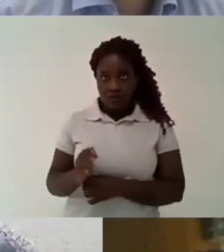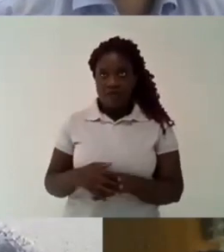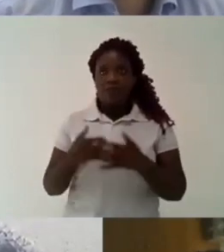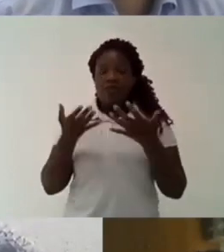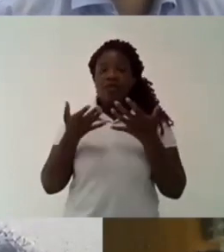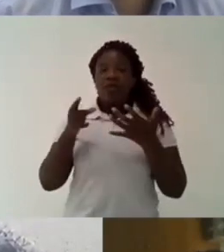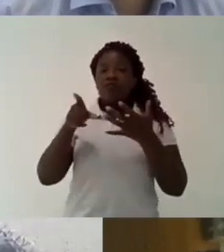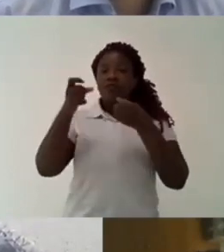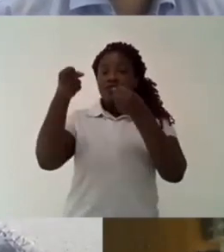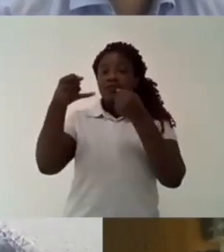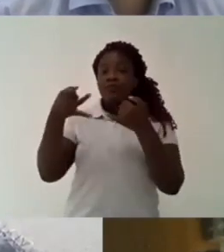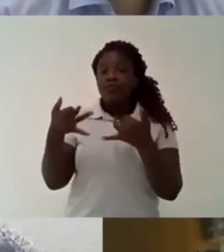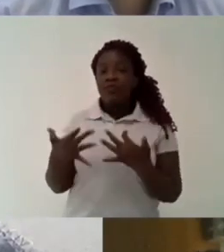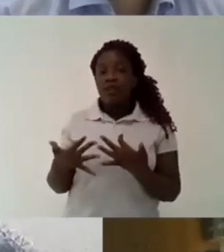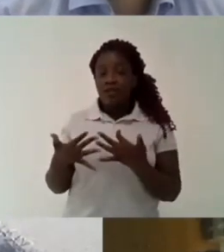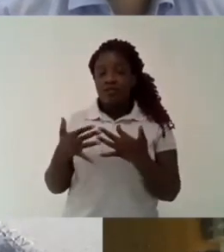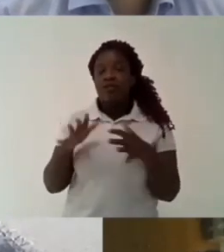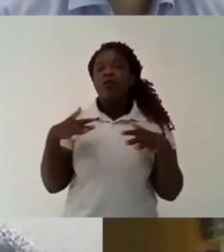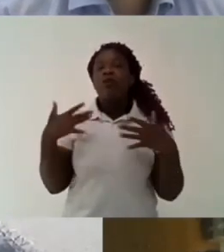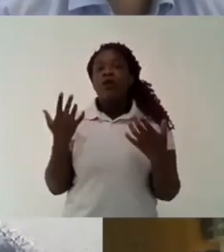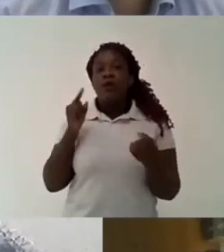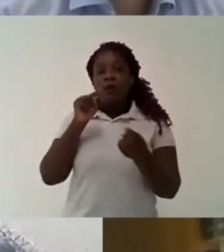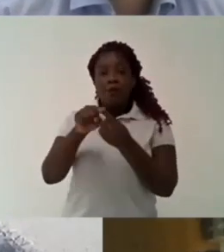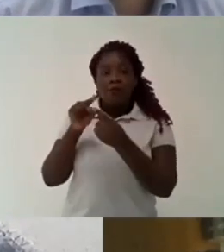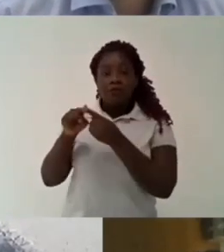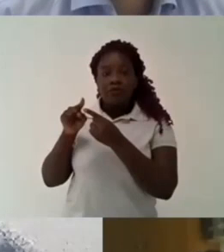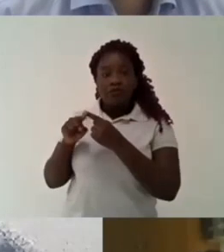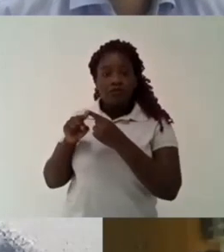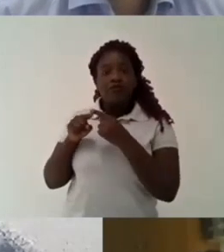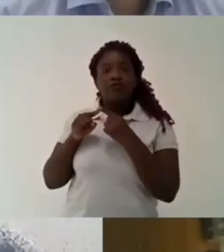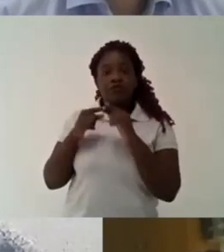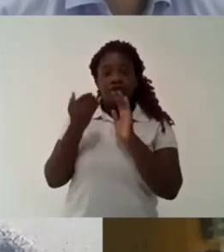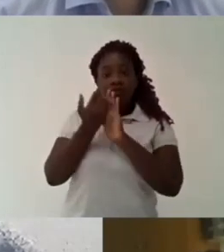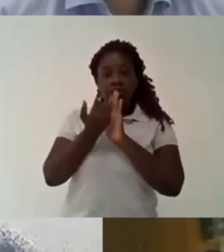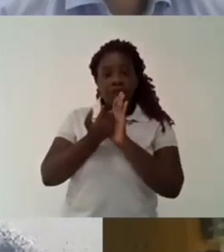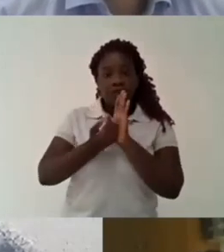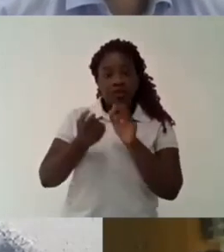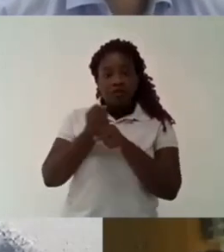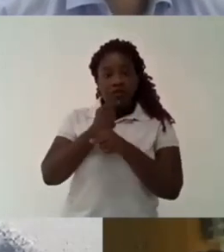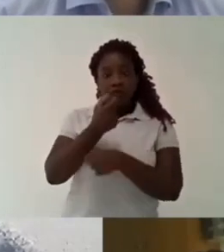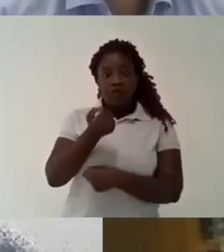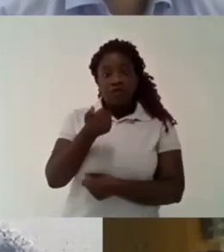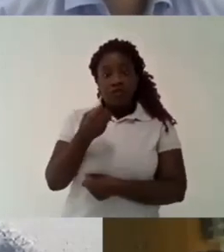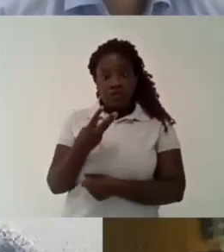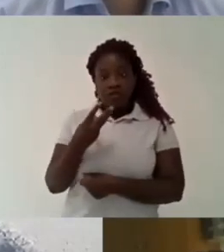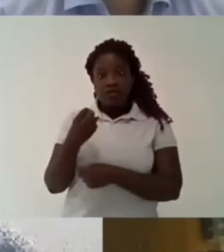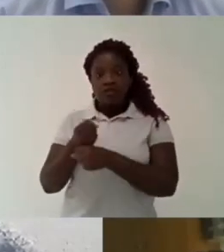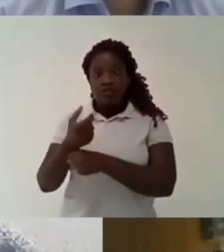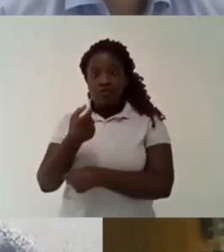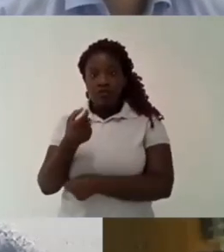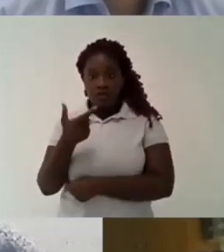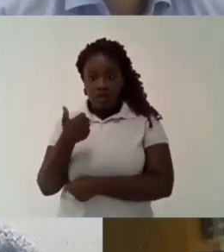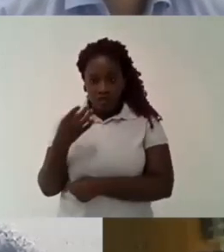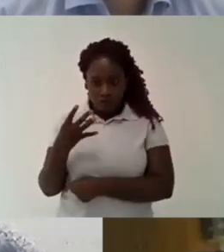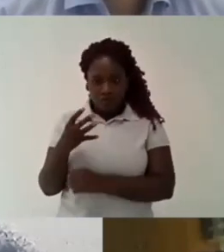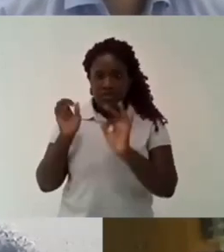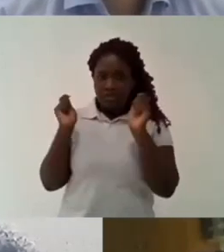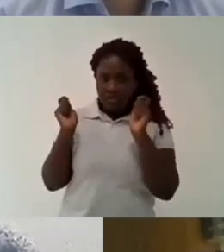like to ask you in your opinion uh the objectives of the national uh